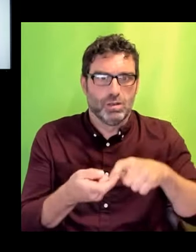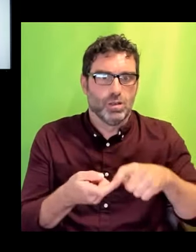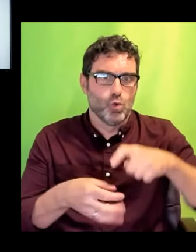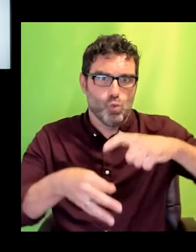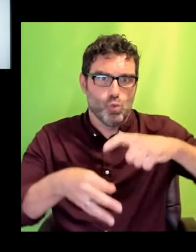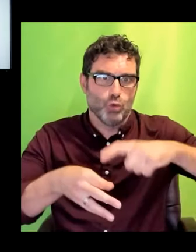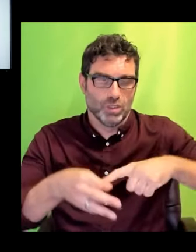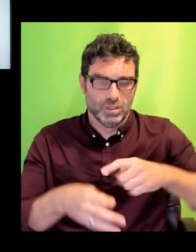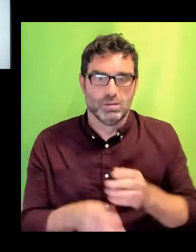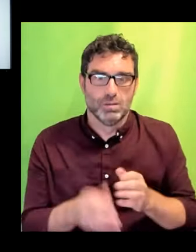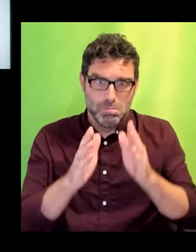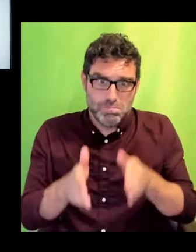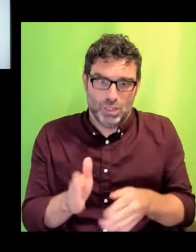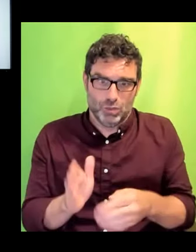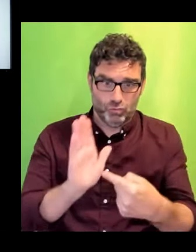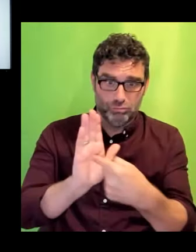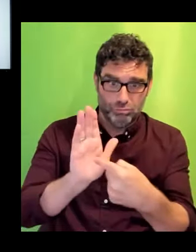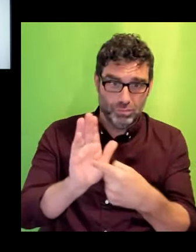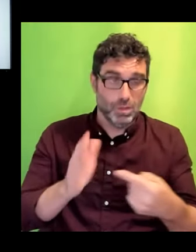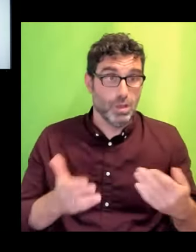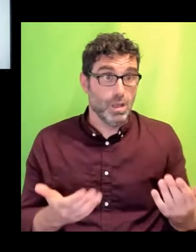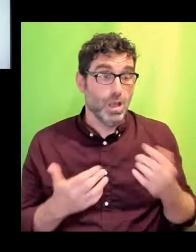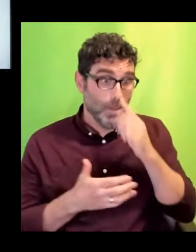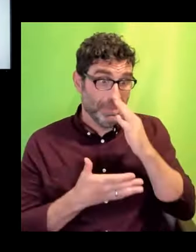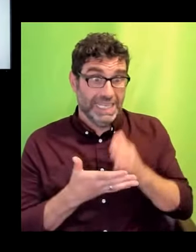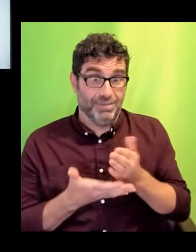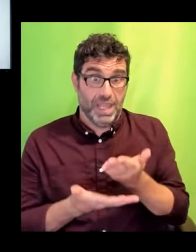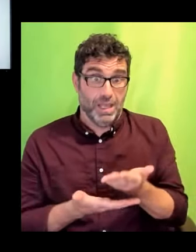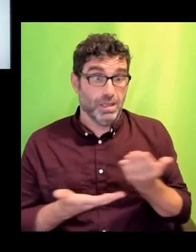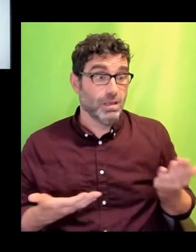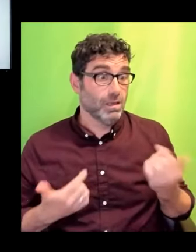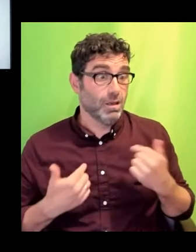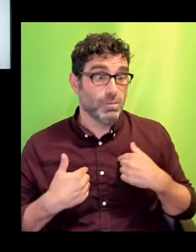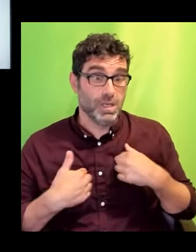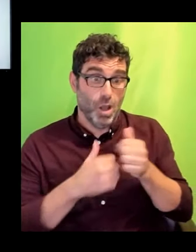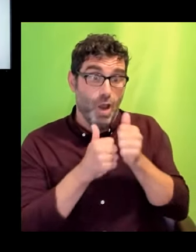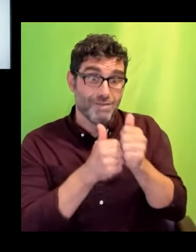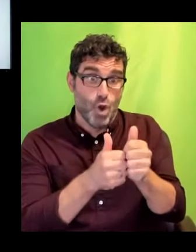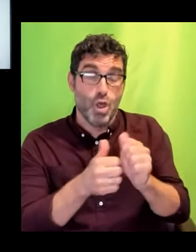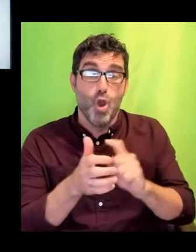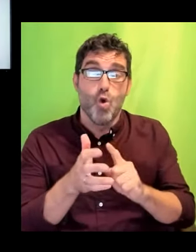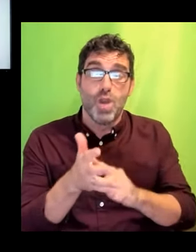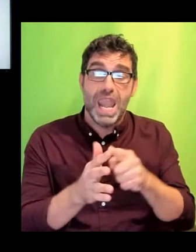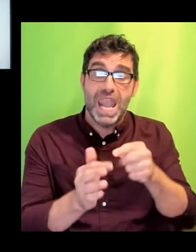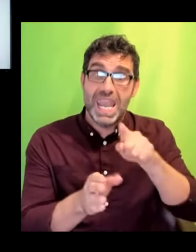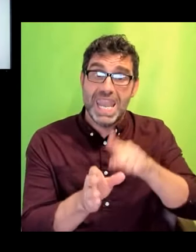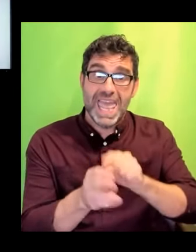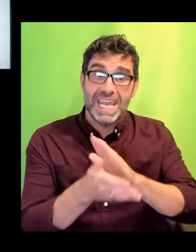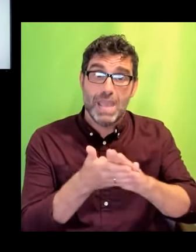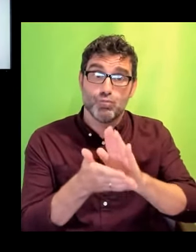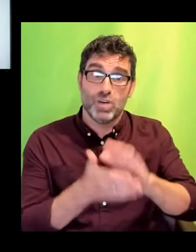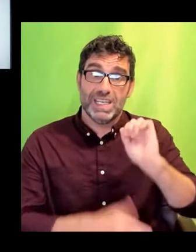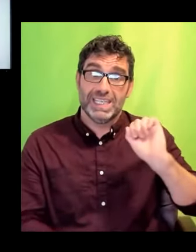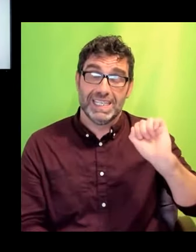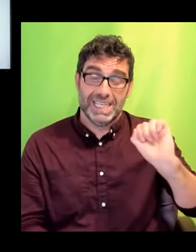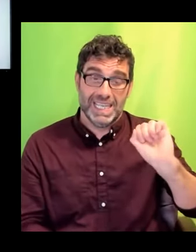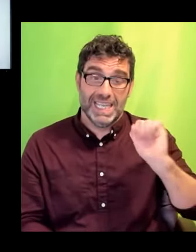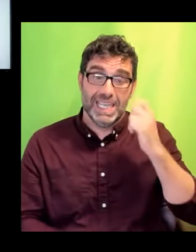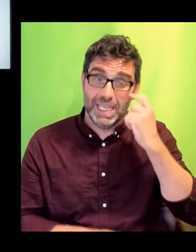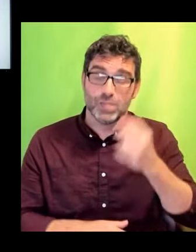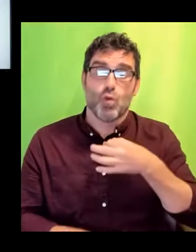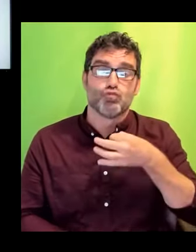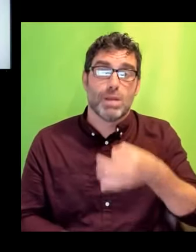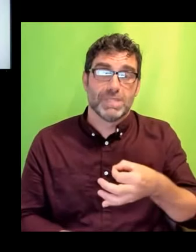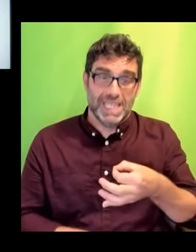I am firmly behind Lenny Henry's representation tax relief idea and feel disability would really benefit from it. I